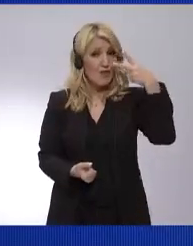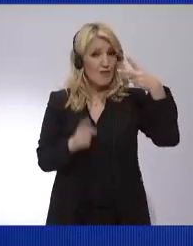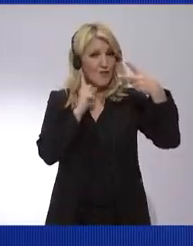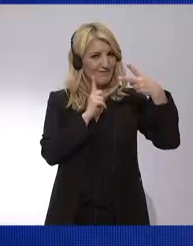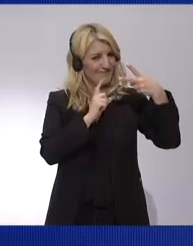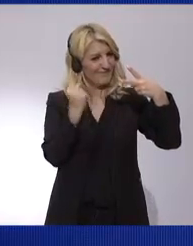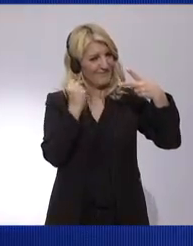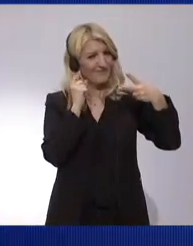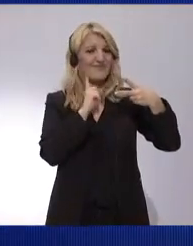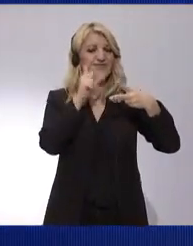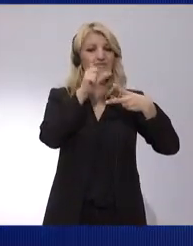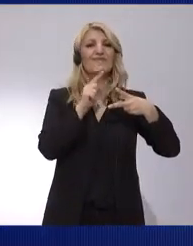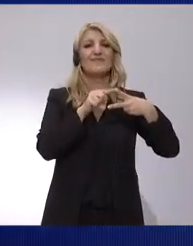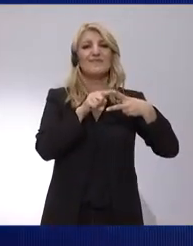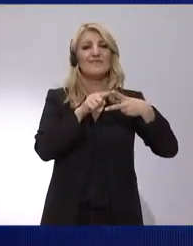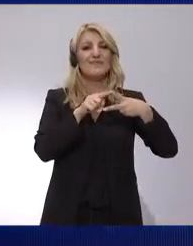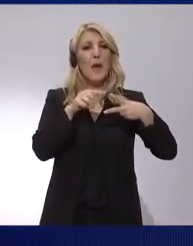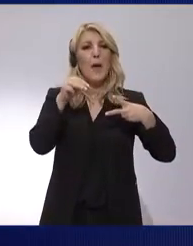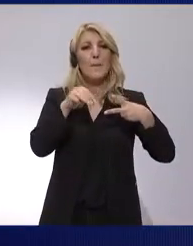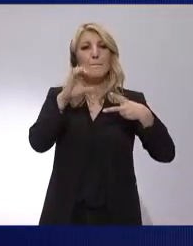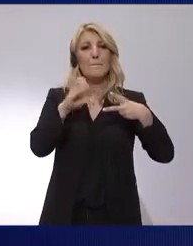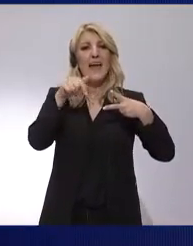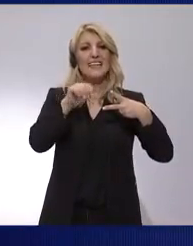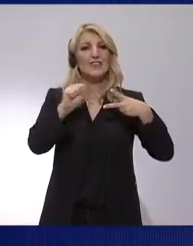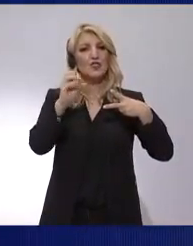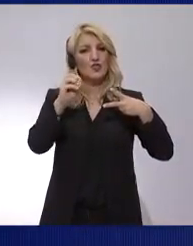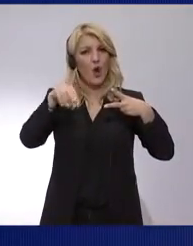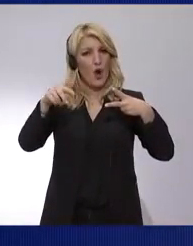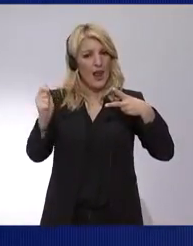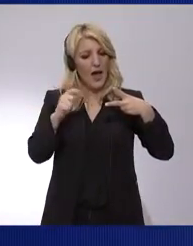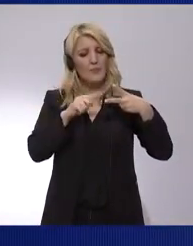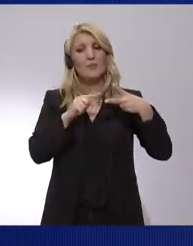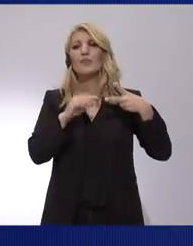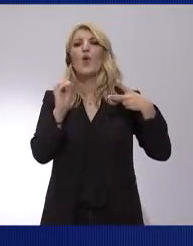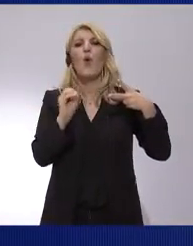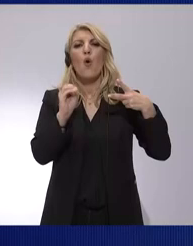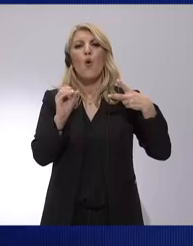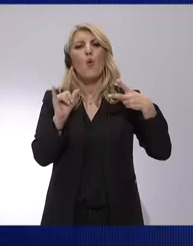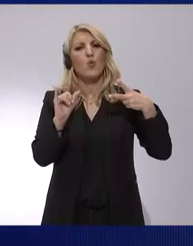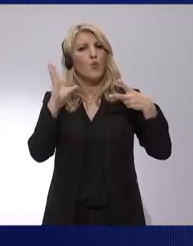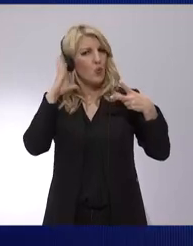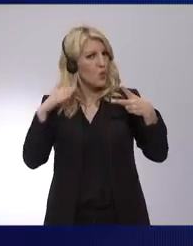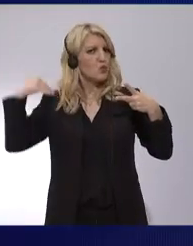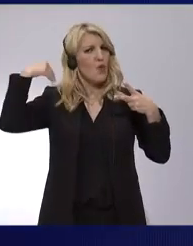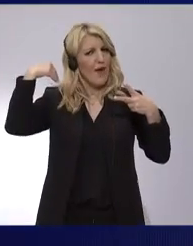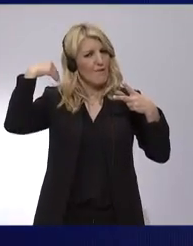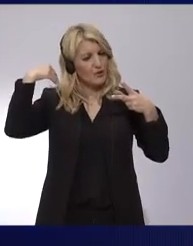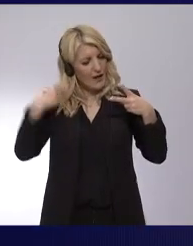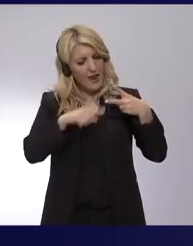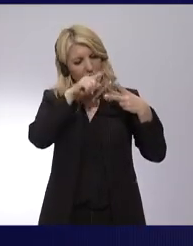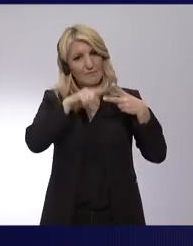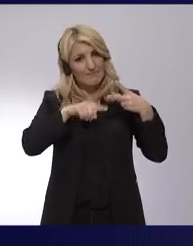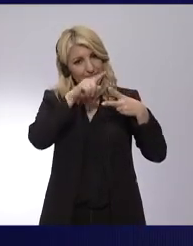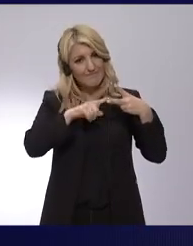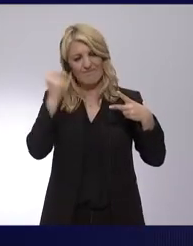European institutions in the EPP family. And together, we are the party with the biggest number